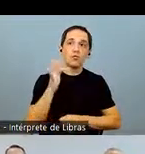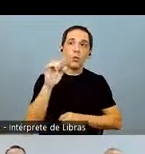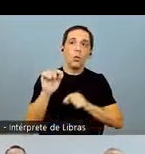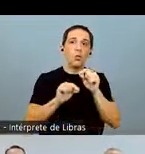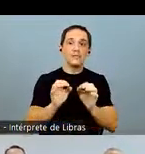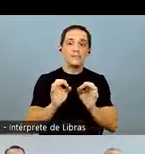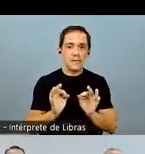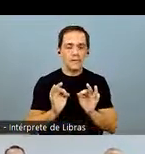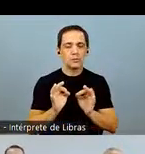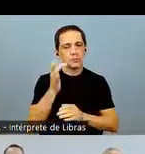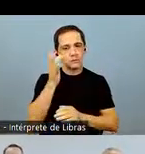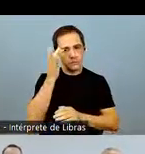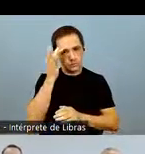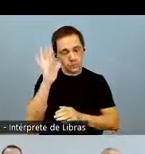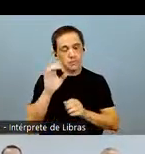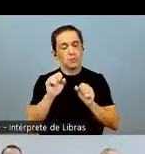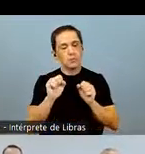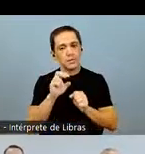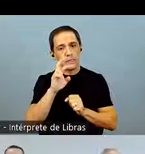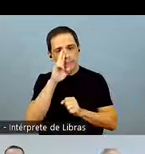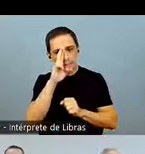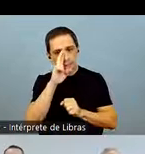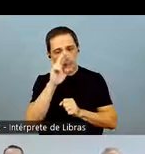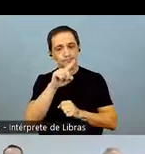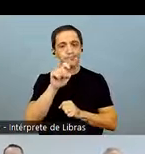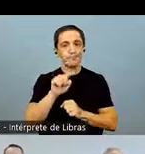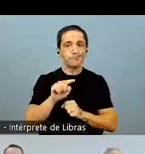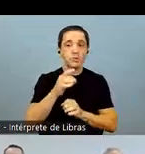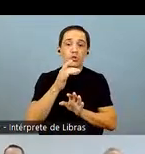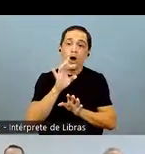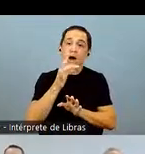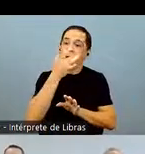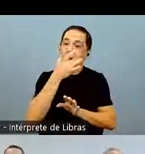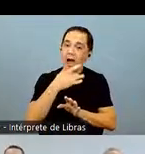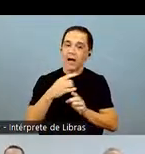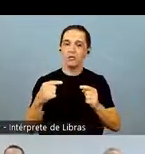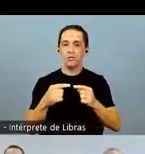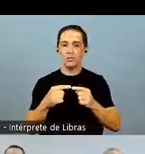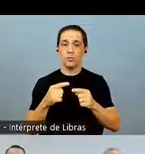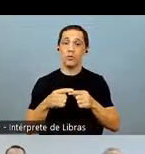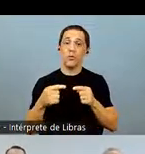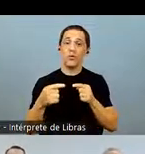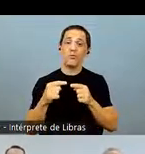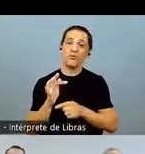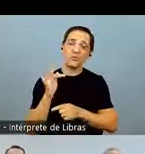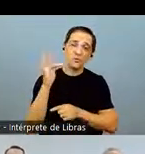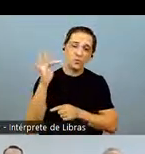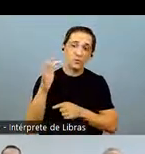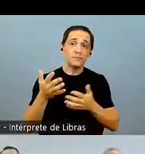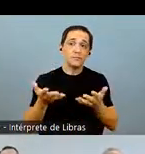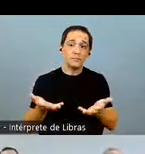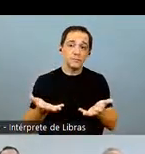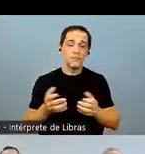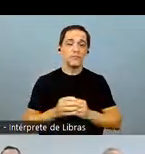Considerations about the future are not a guarantee of performance. They involve risks, uncertainties and assumptions,